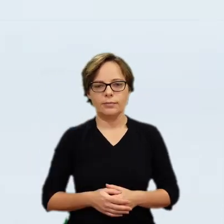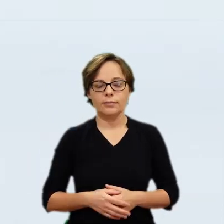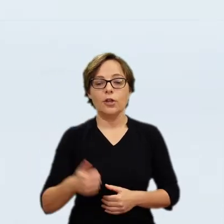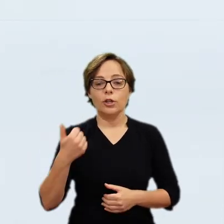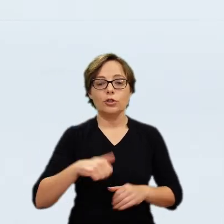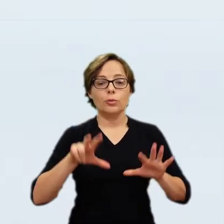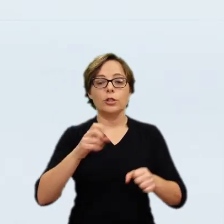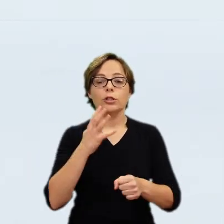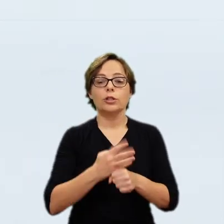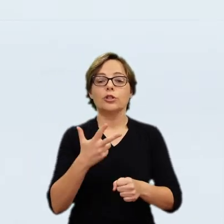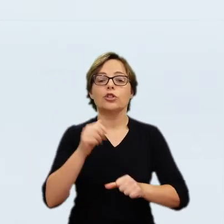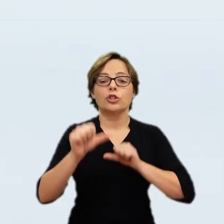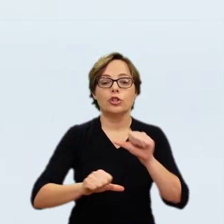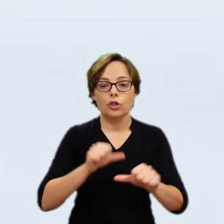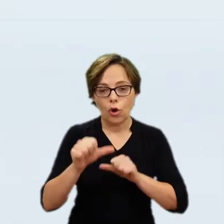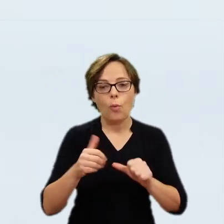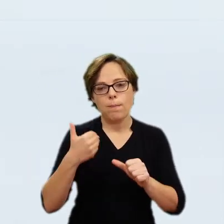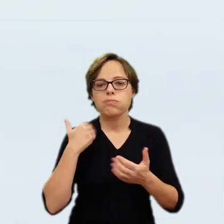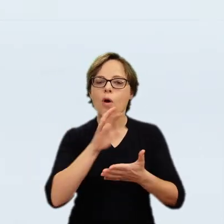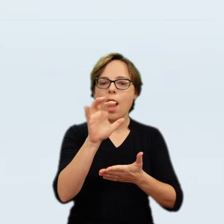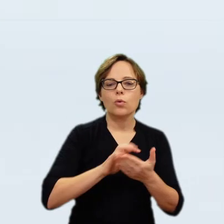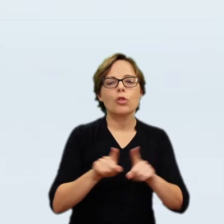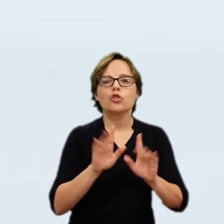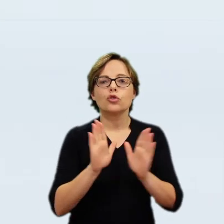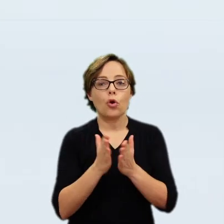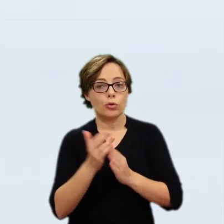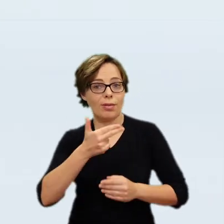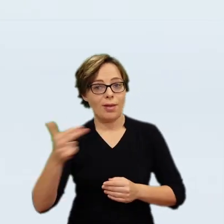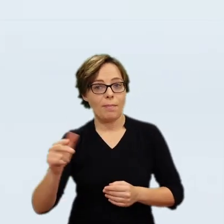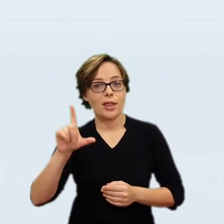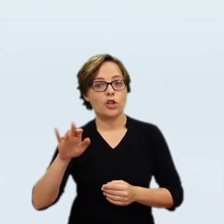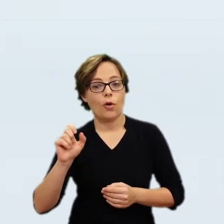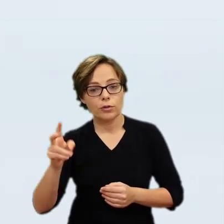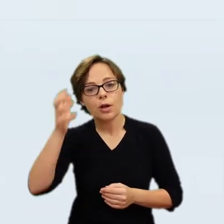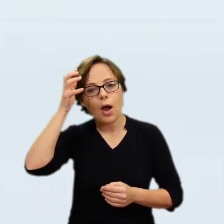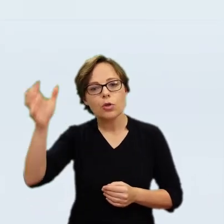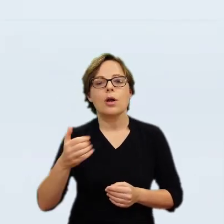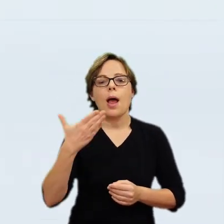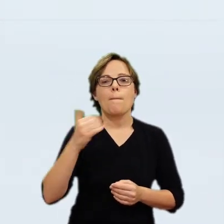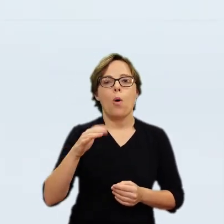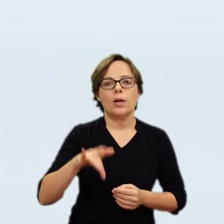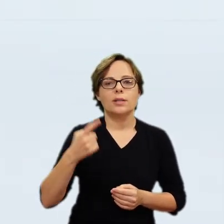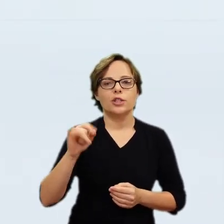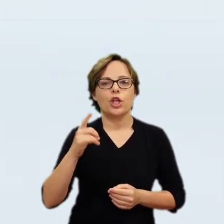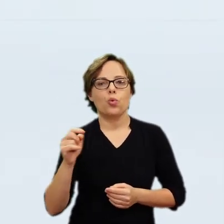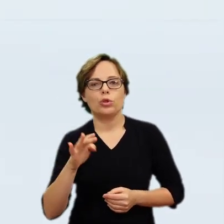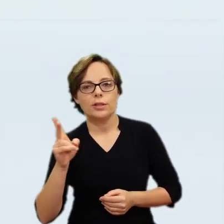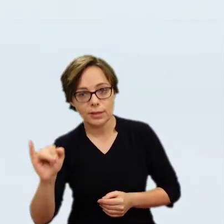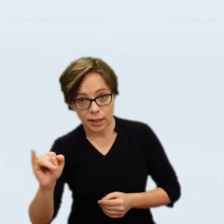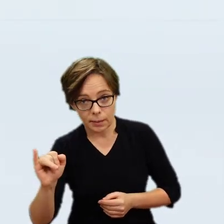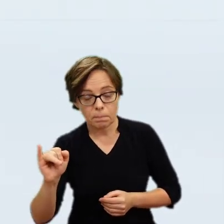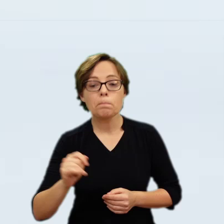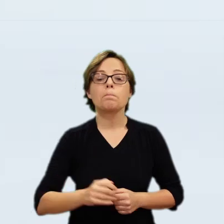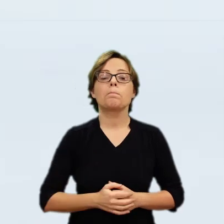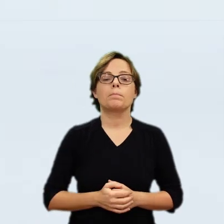craftsmen in Lwów. Polish cavalry often also wore two sabers, a karabela which is